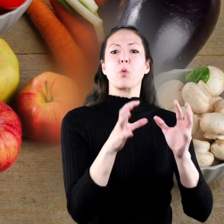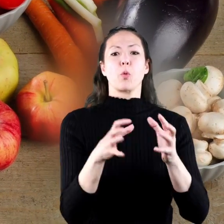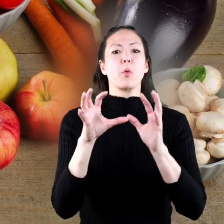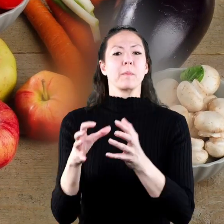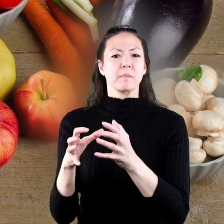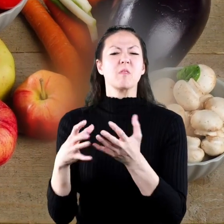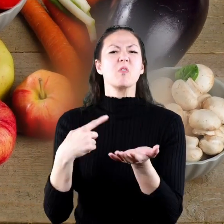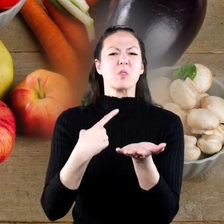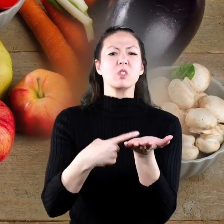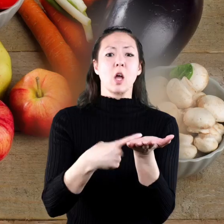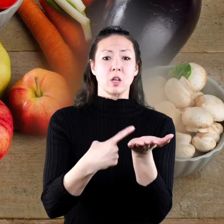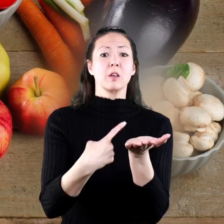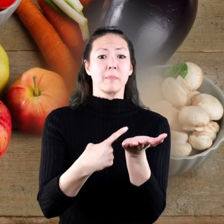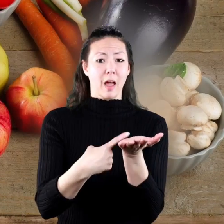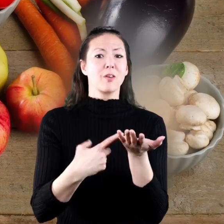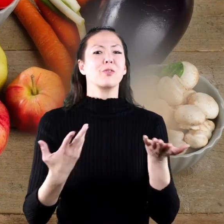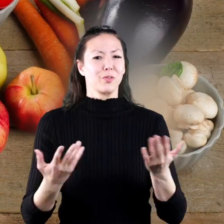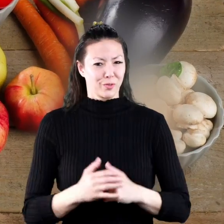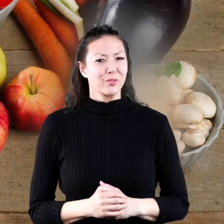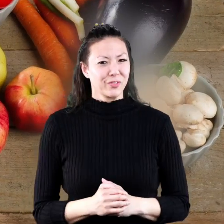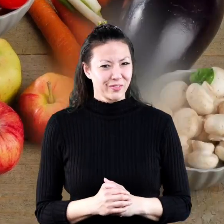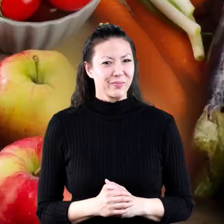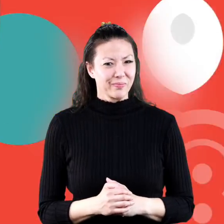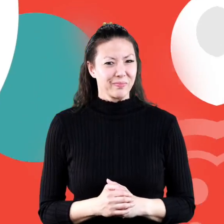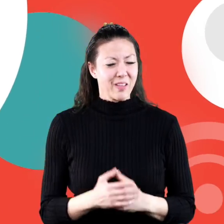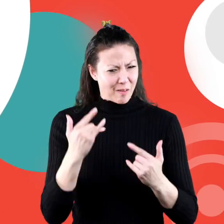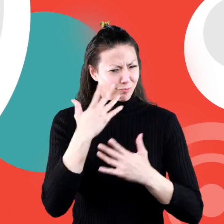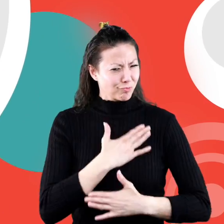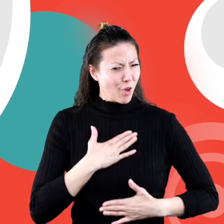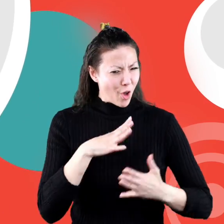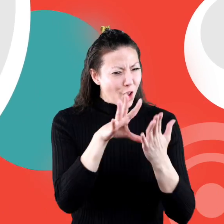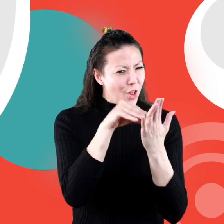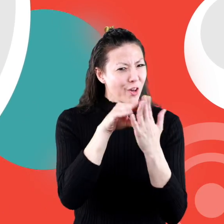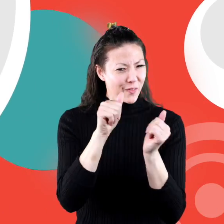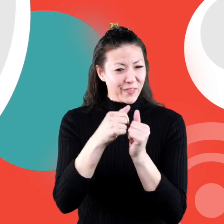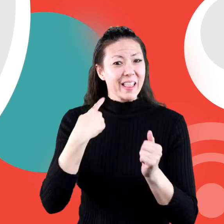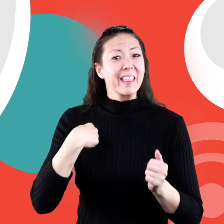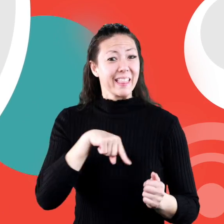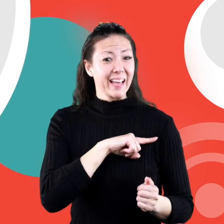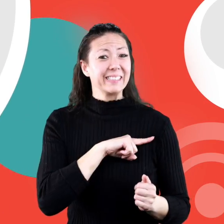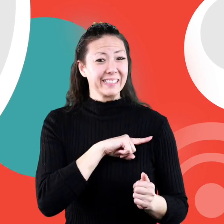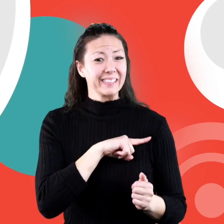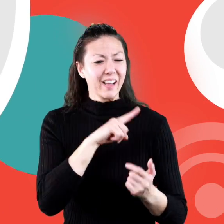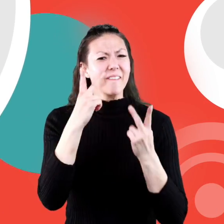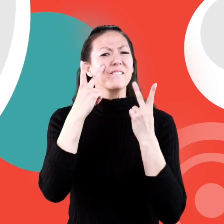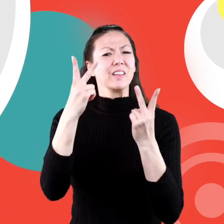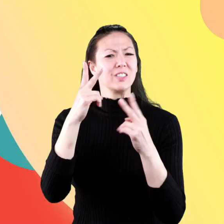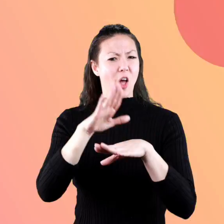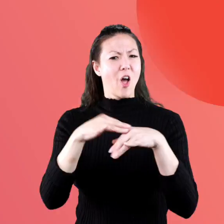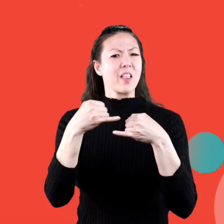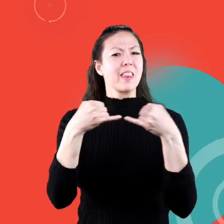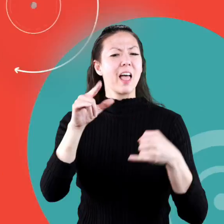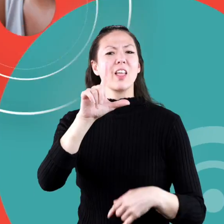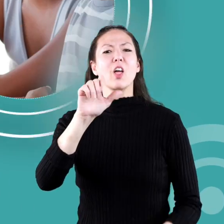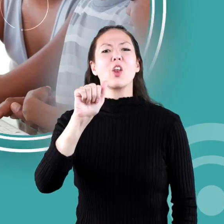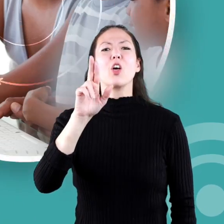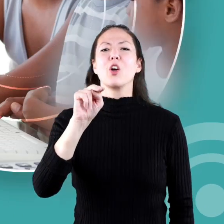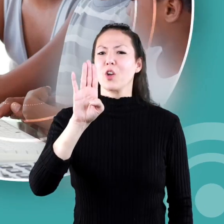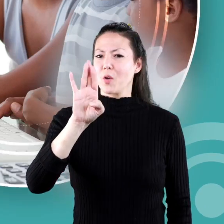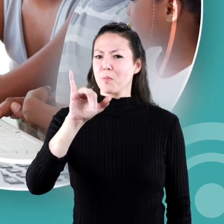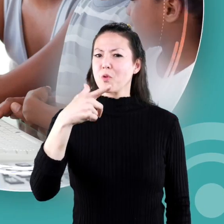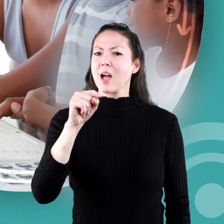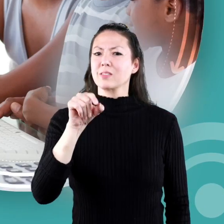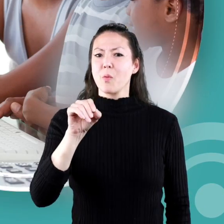groups. And you know what I'm talking about. Hope you had fun learning with us. Visit us at learnbright